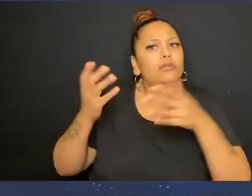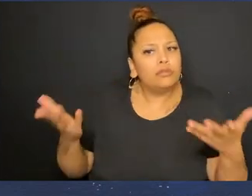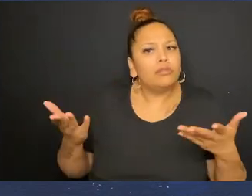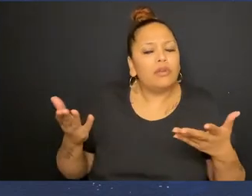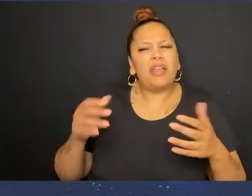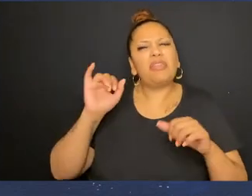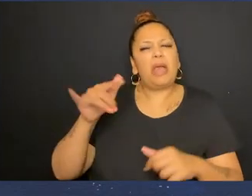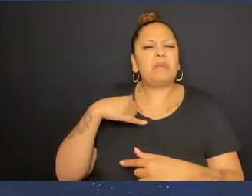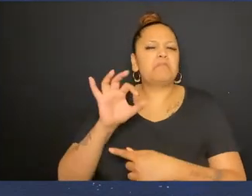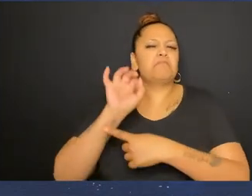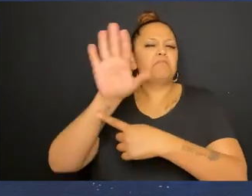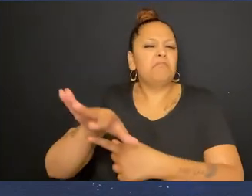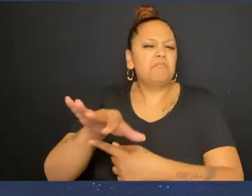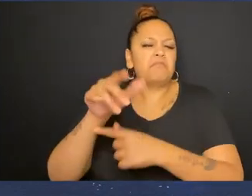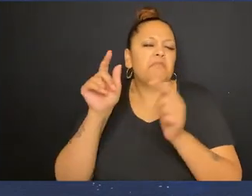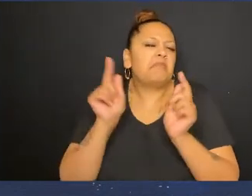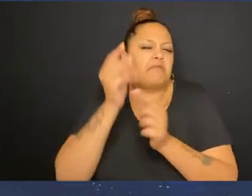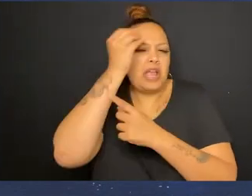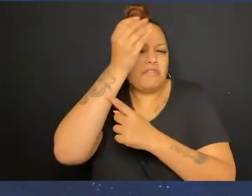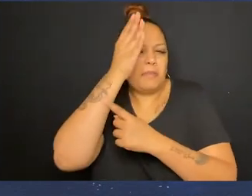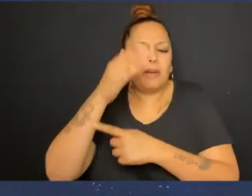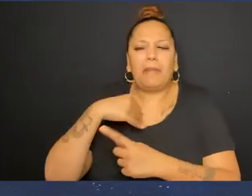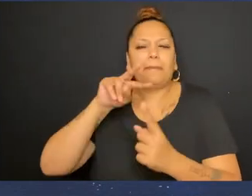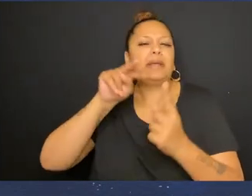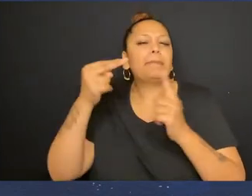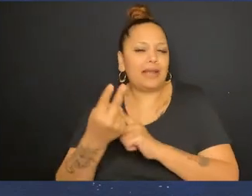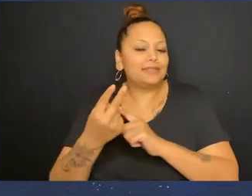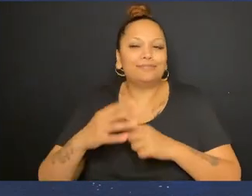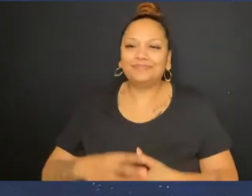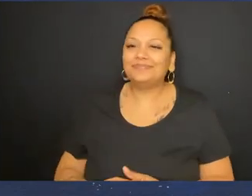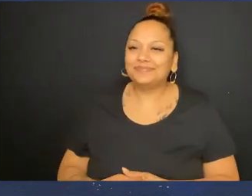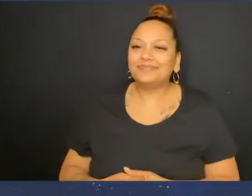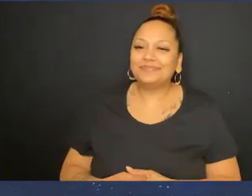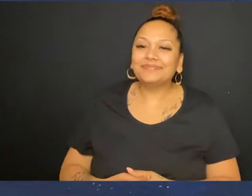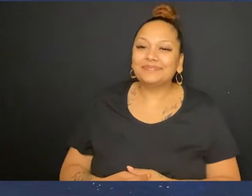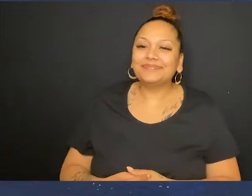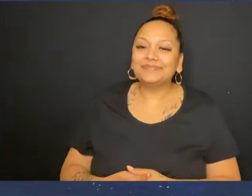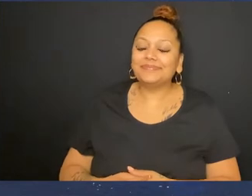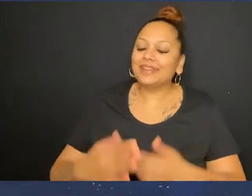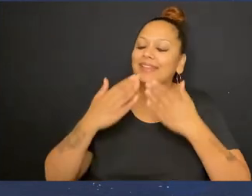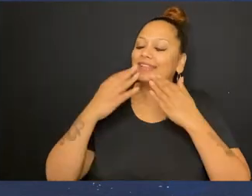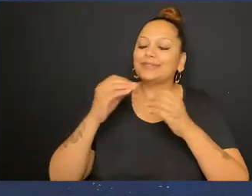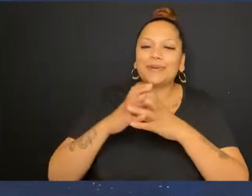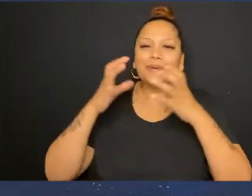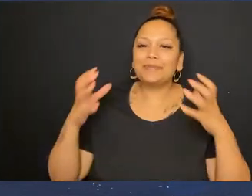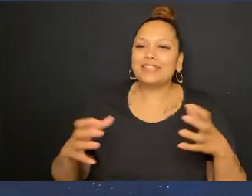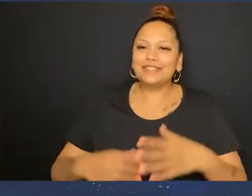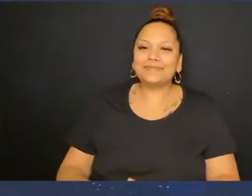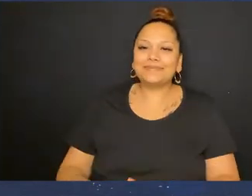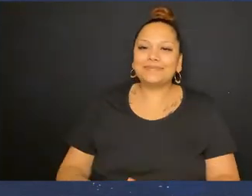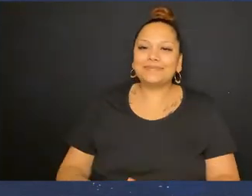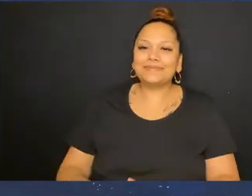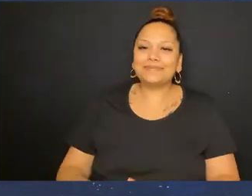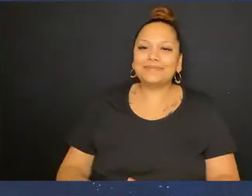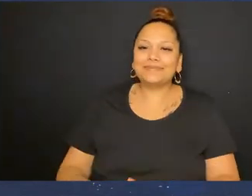they do work So That's my little Piece of information My little perspective Thank you so much